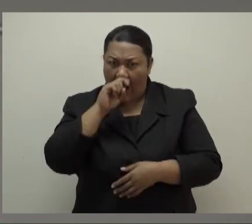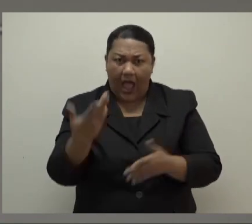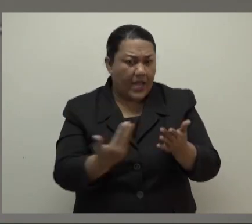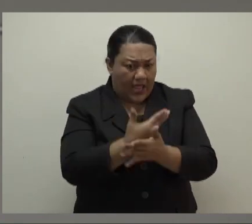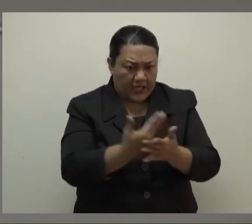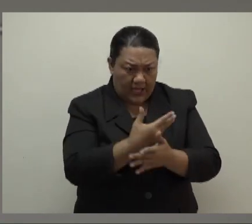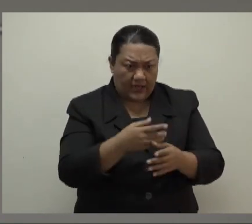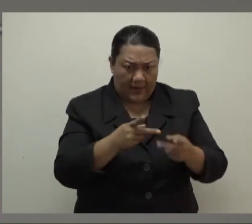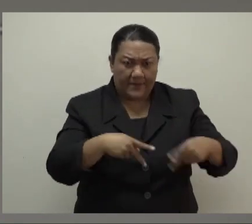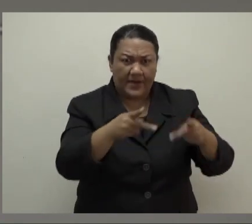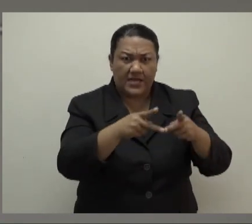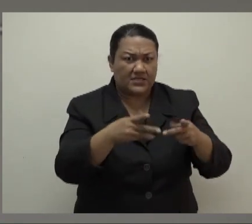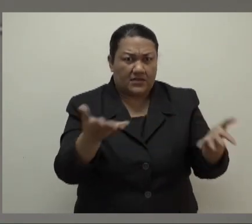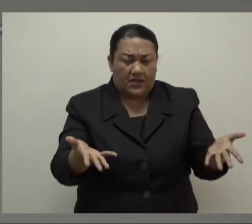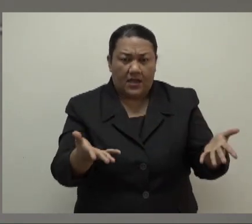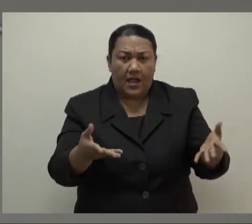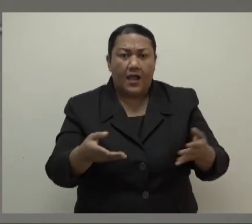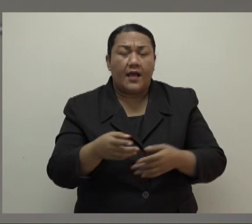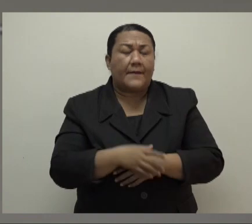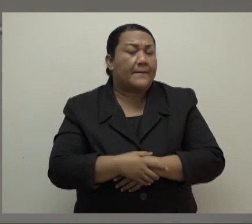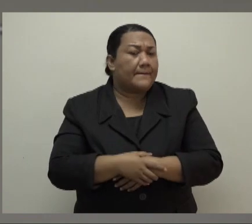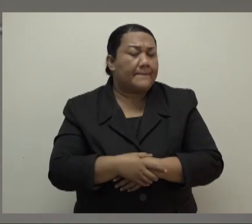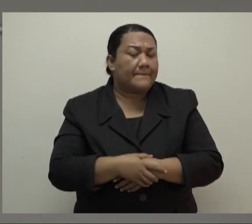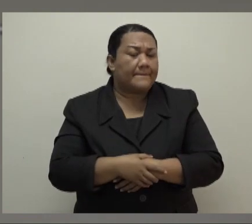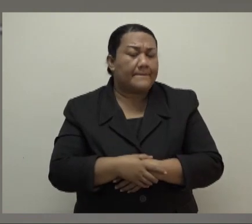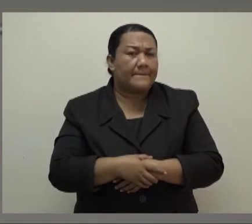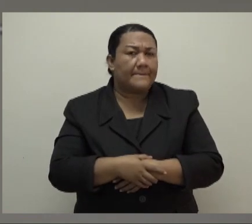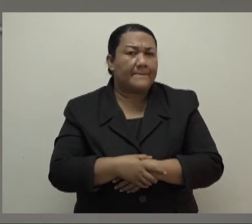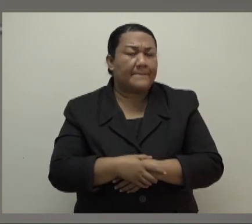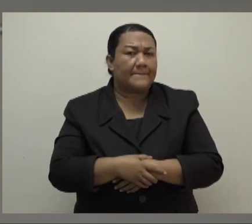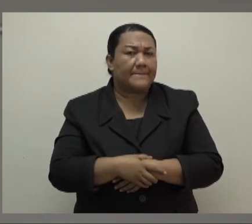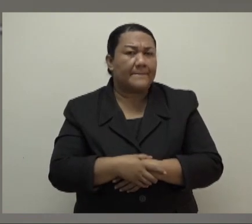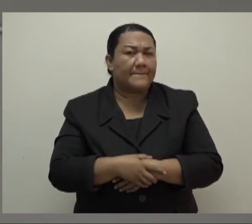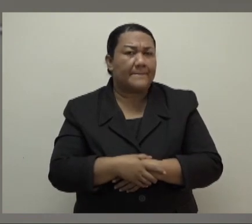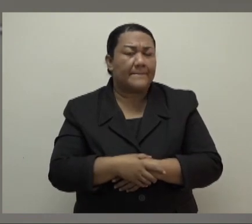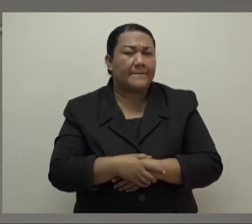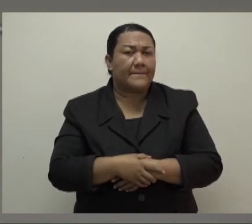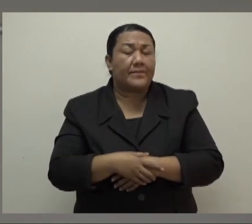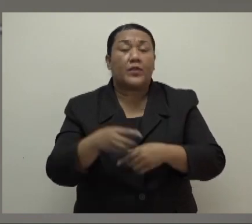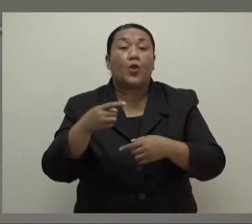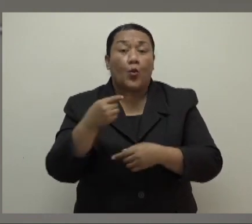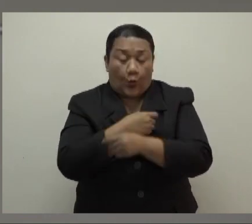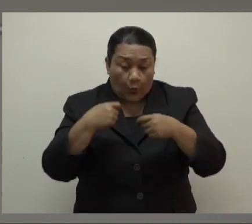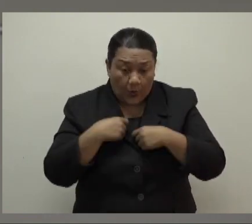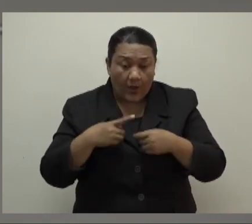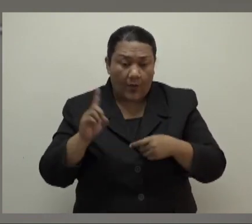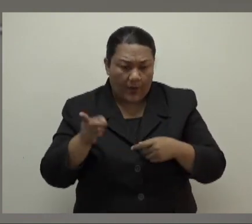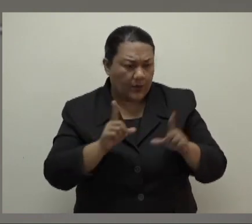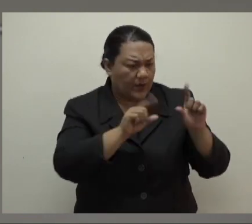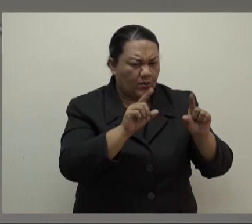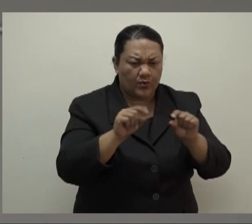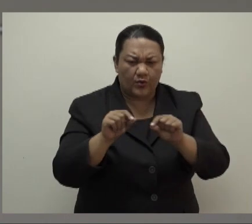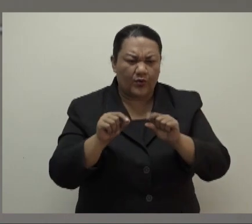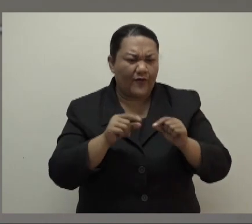of Responsible Elections. We don't run the Elections Office, we have said this on so many occasions, you know that. We essentially deal with the financing of it and we deal with essentially